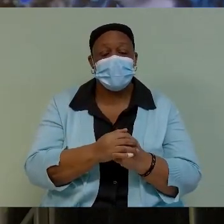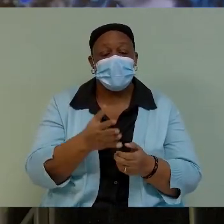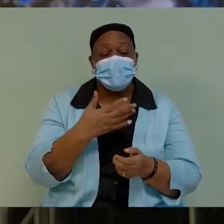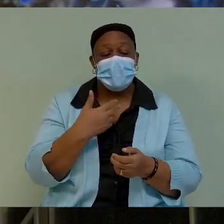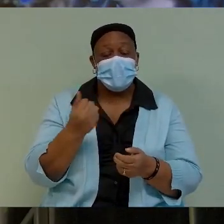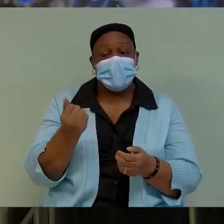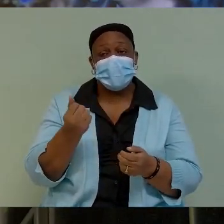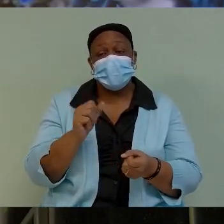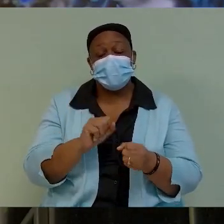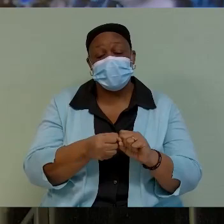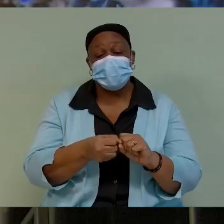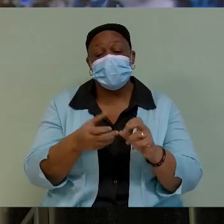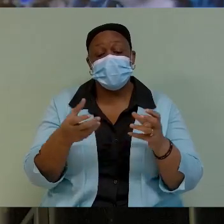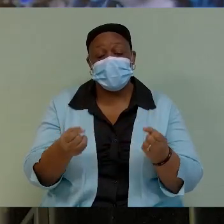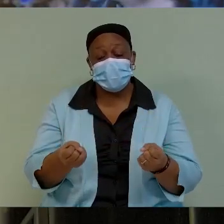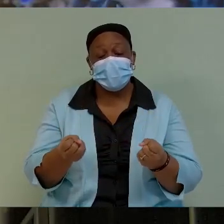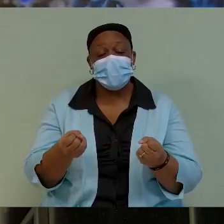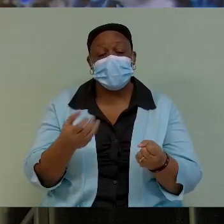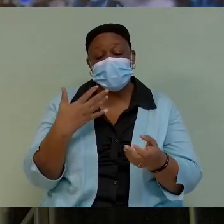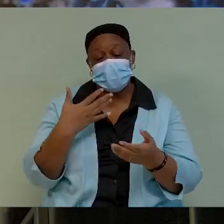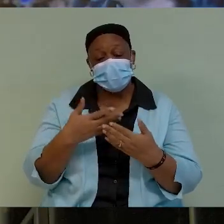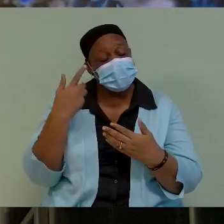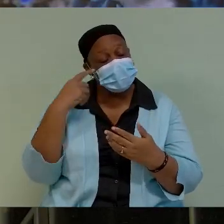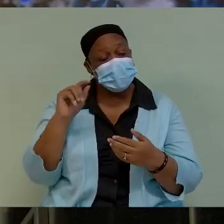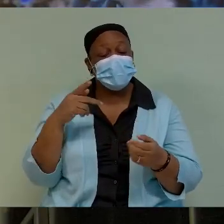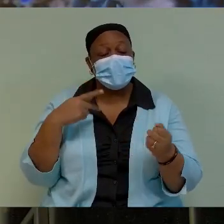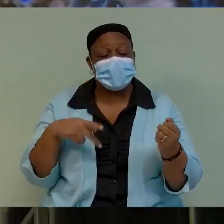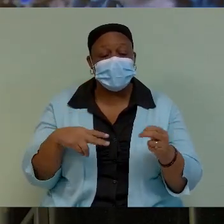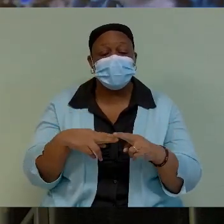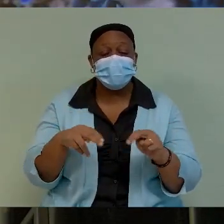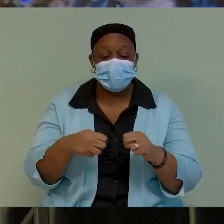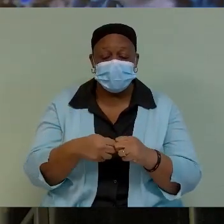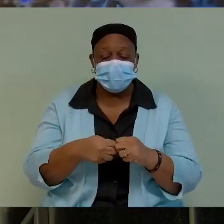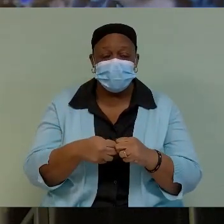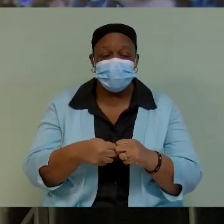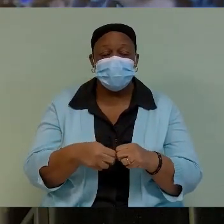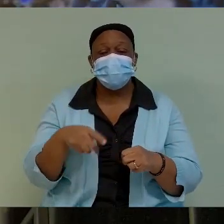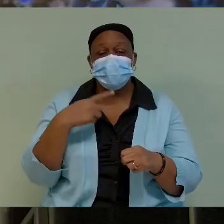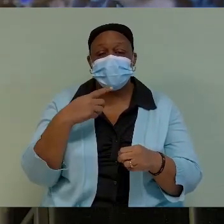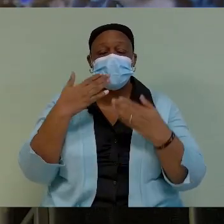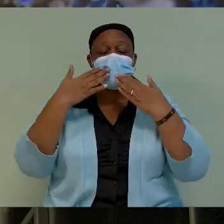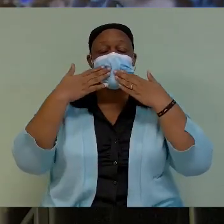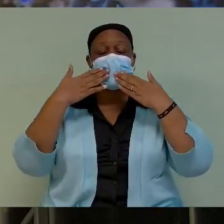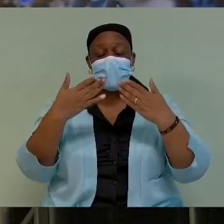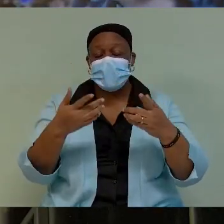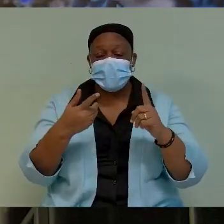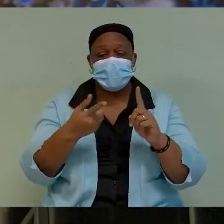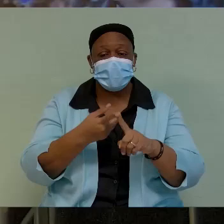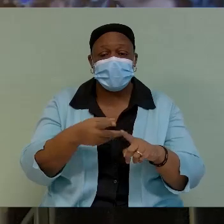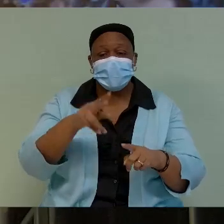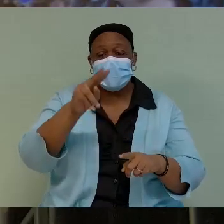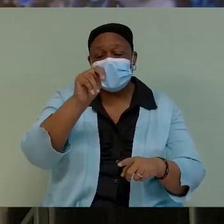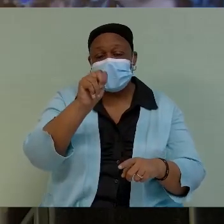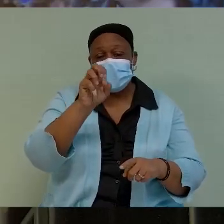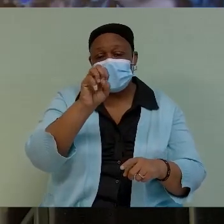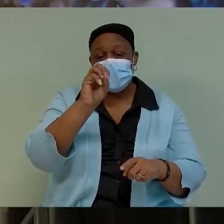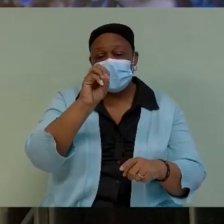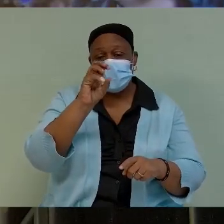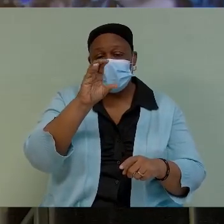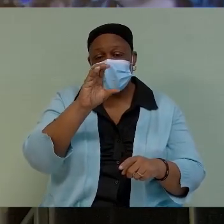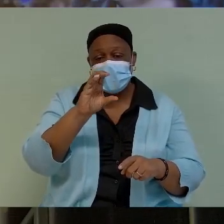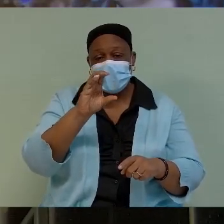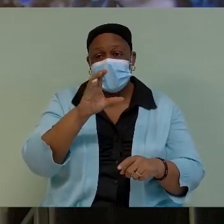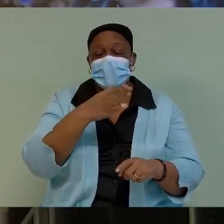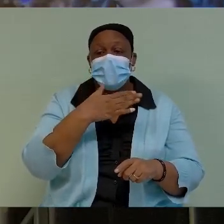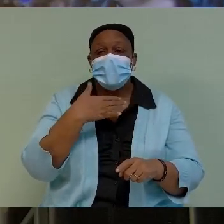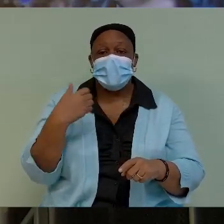the results that we desire in both. I am thankful to the NELC. I am thankful to, I know he's not here right now, but the